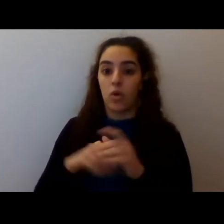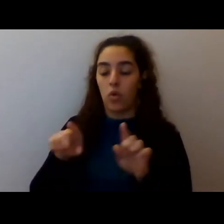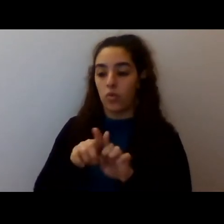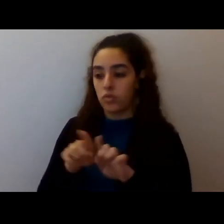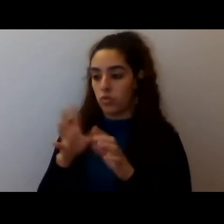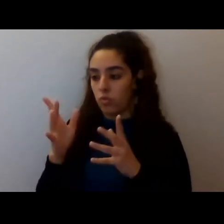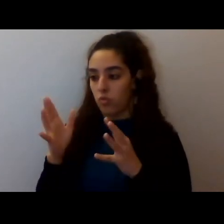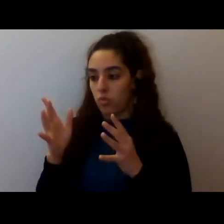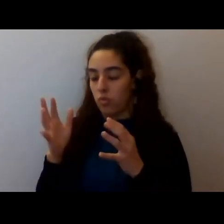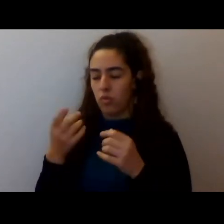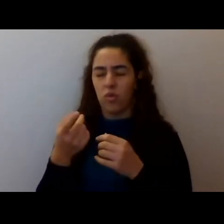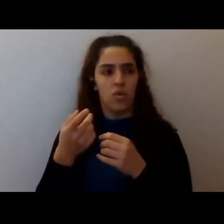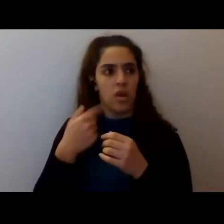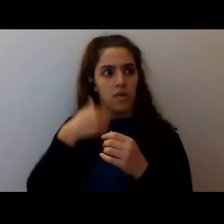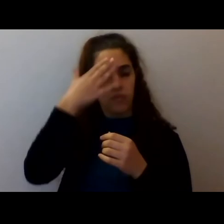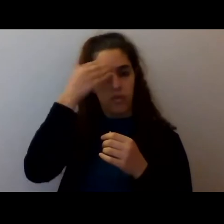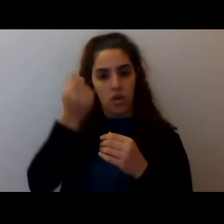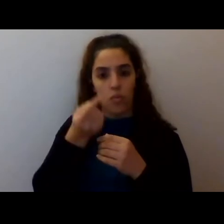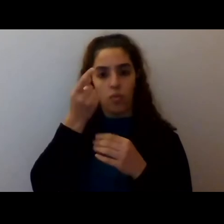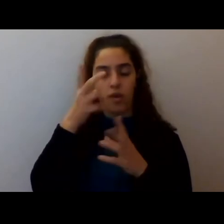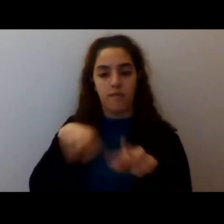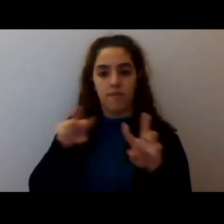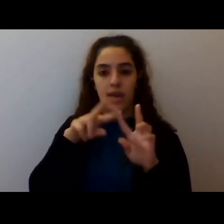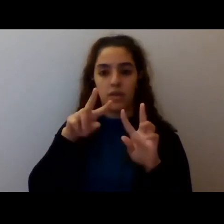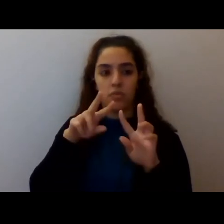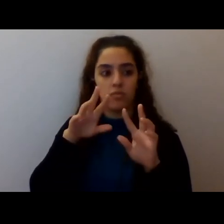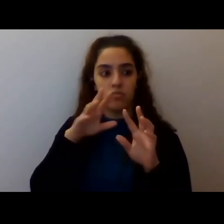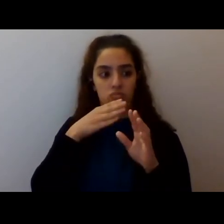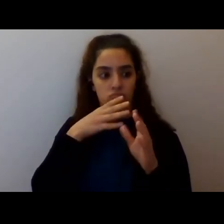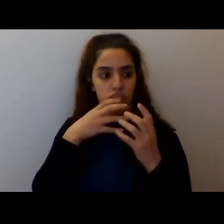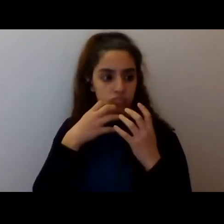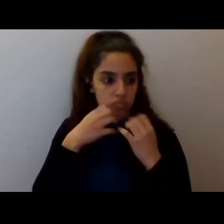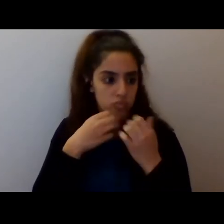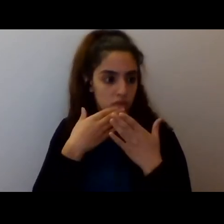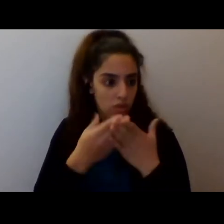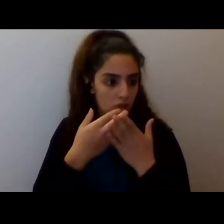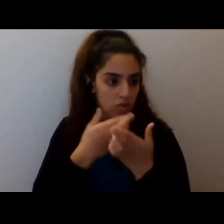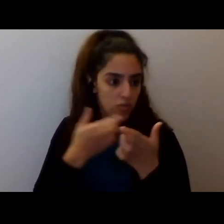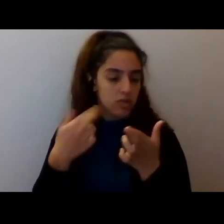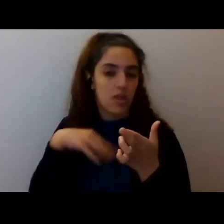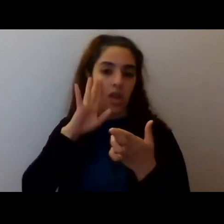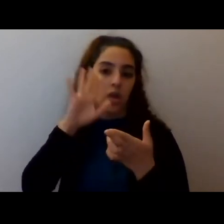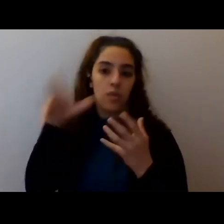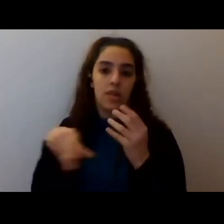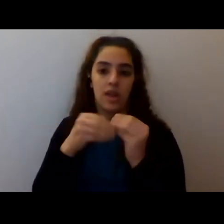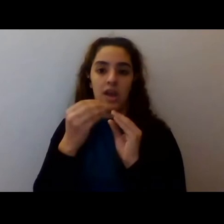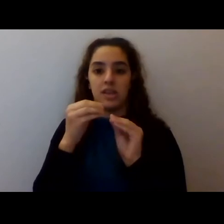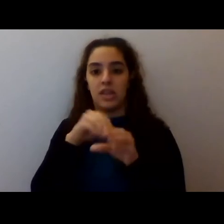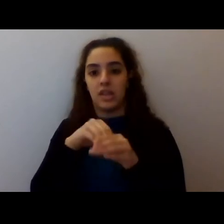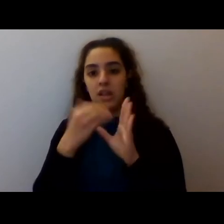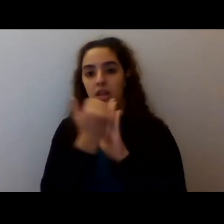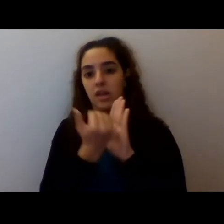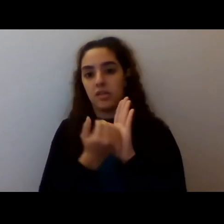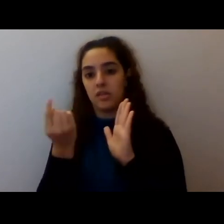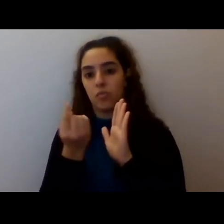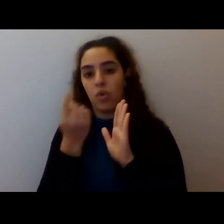really valuable, uh, resource. Um, but yeah, I'll, I'll put it in a list somewhere, um, for a bunch of,